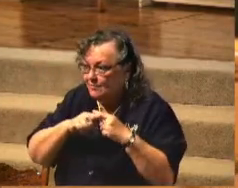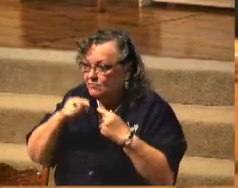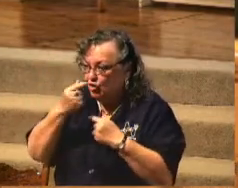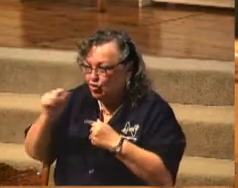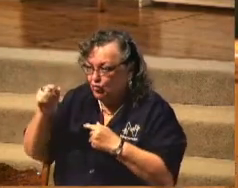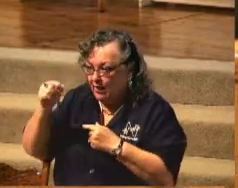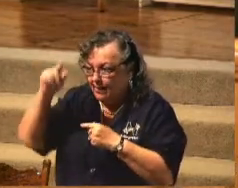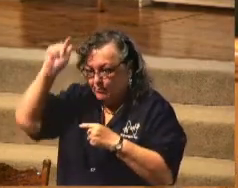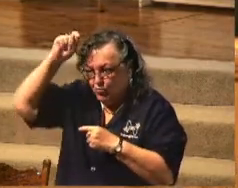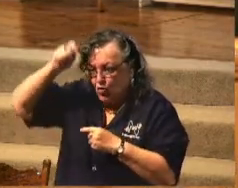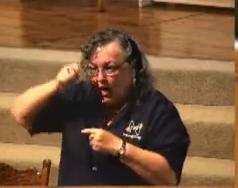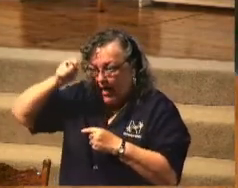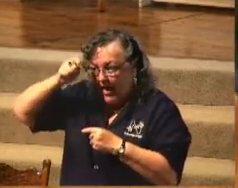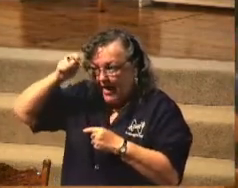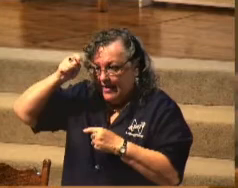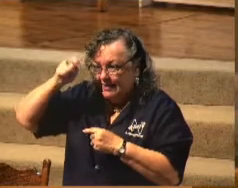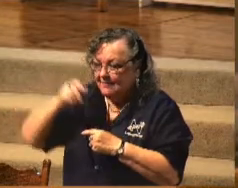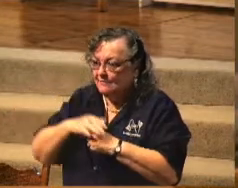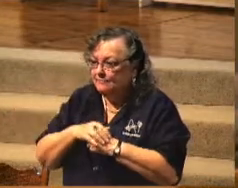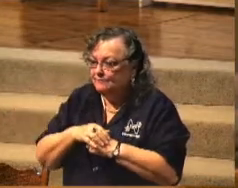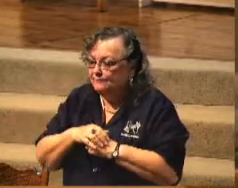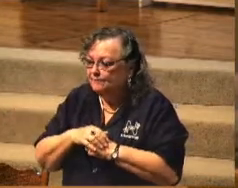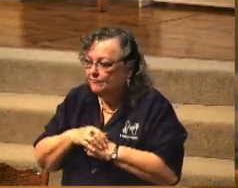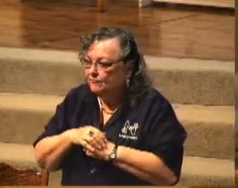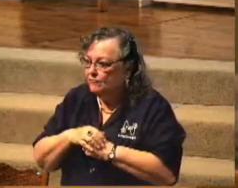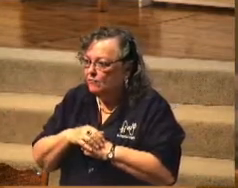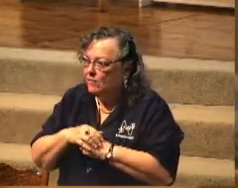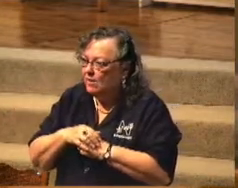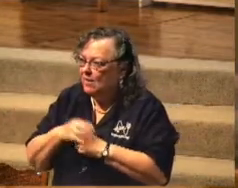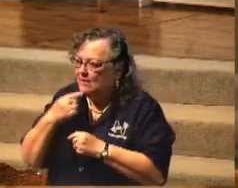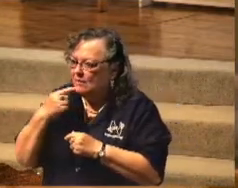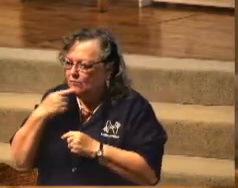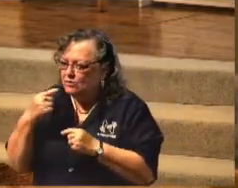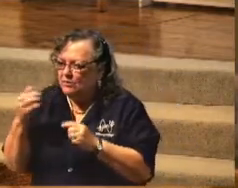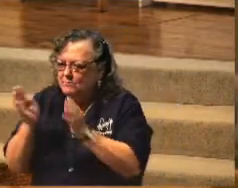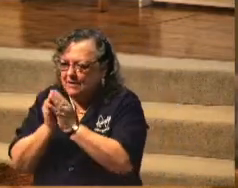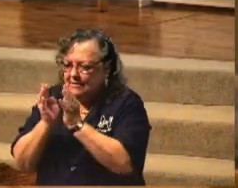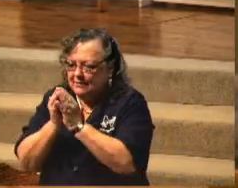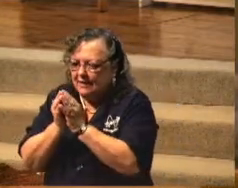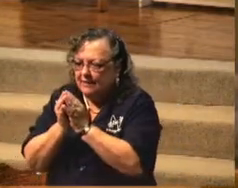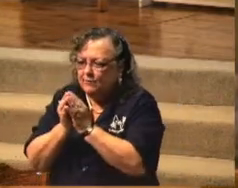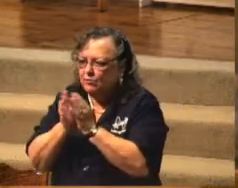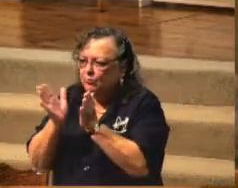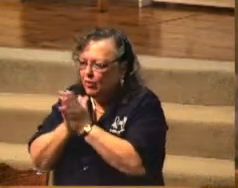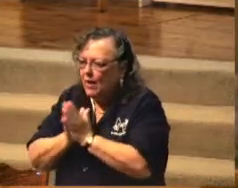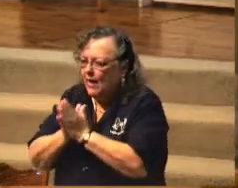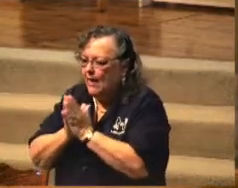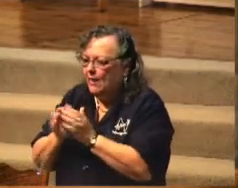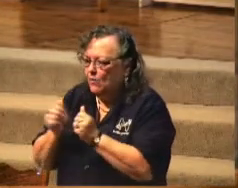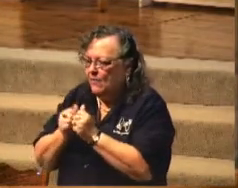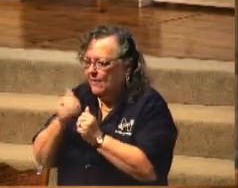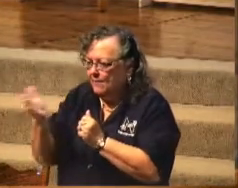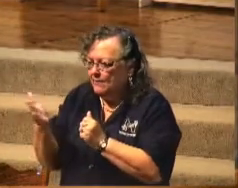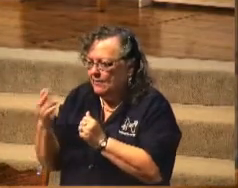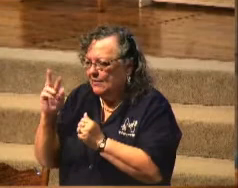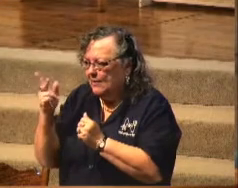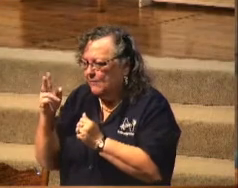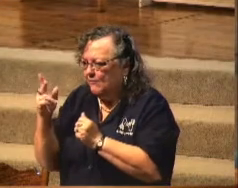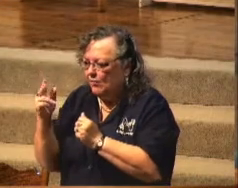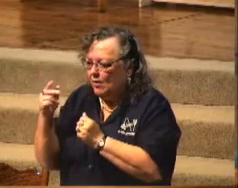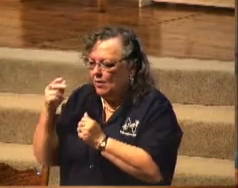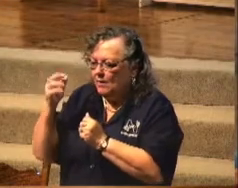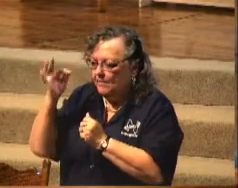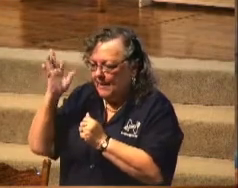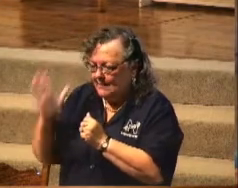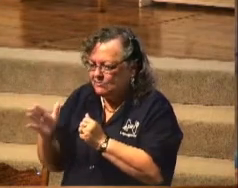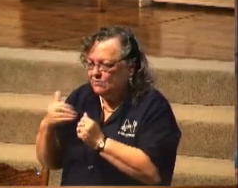And in between meetings, made time for us to pray with him. A couple of us pastors, Jake Samples and I,